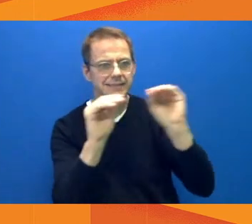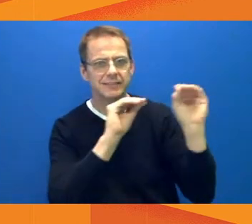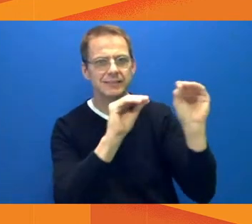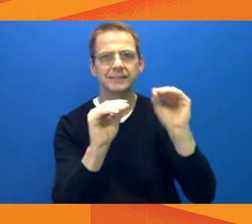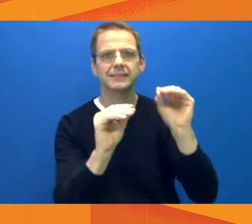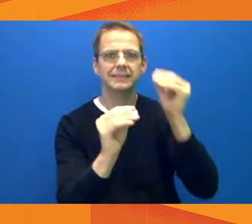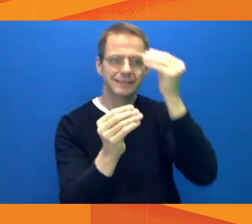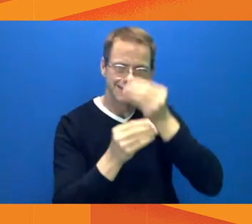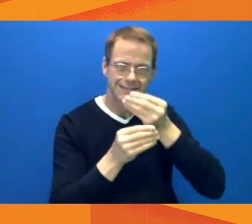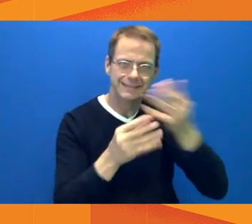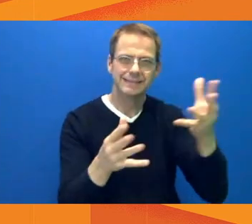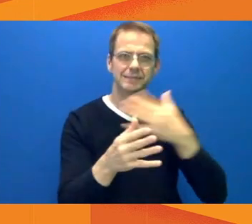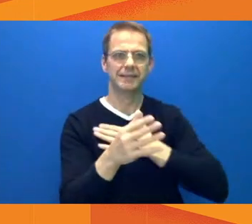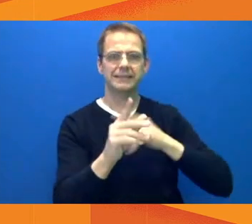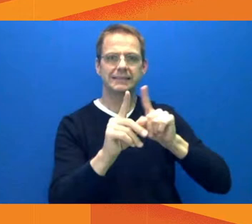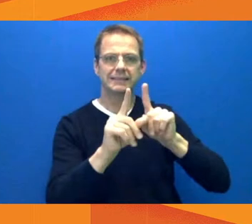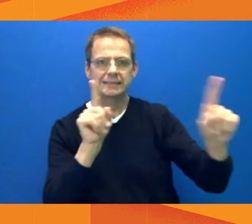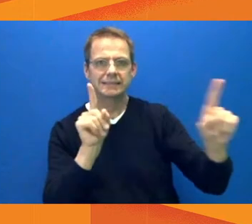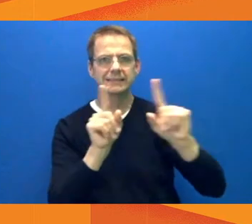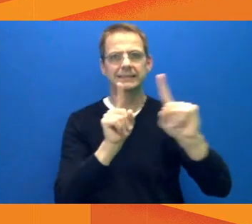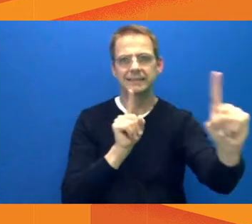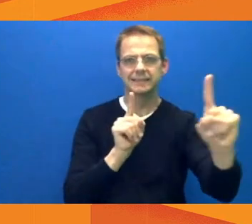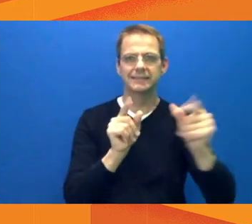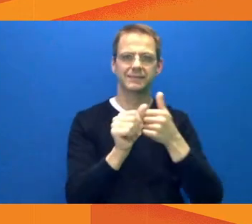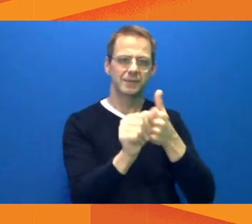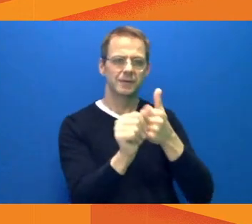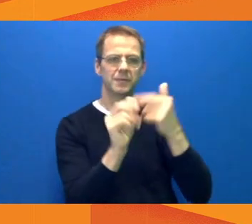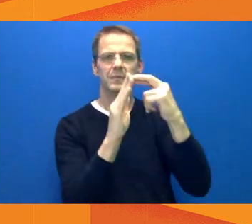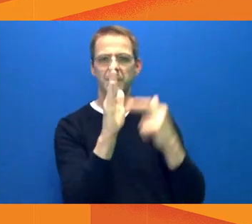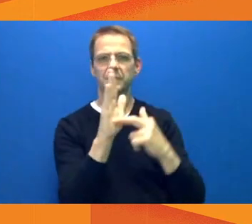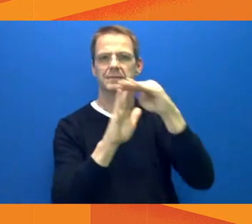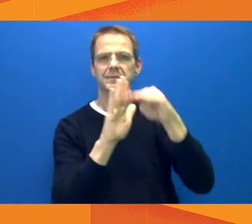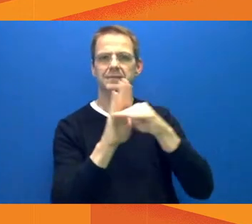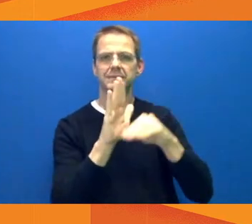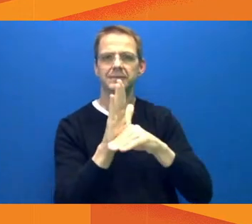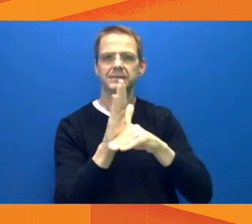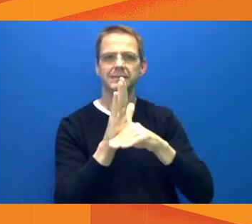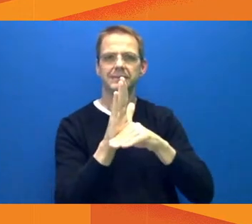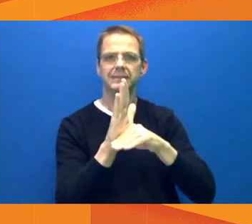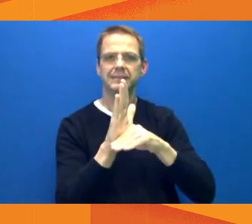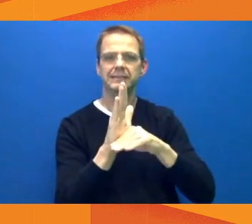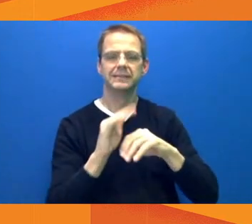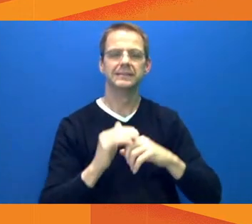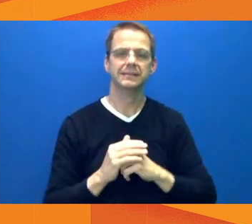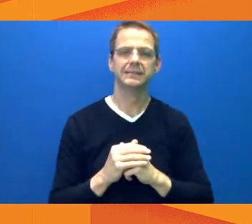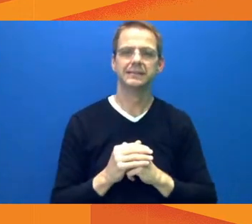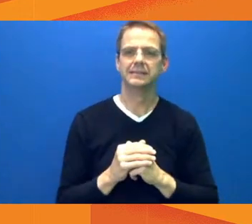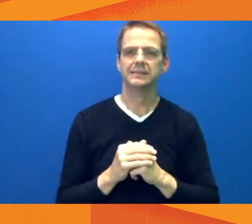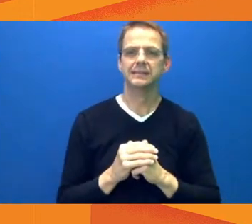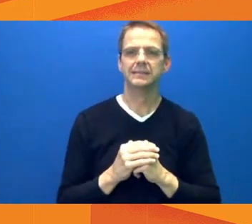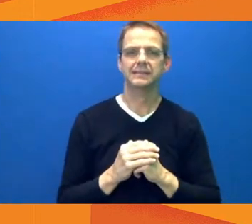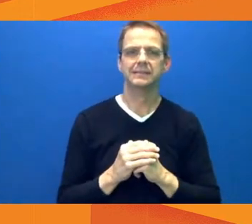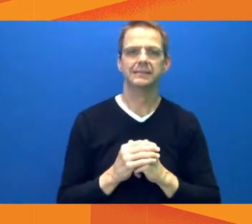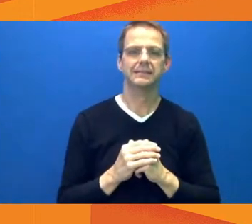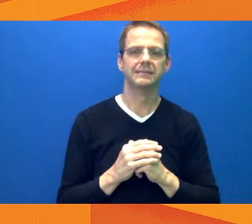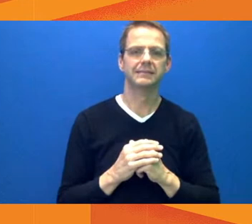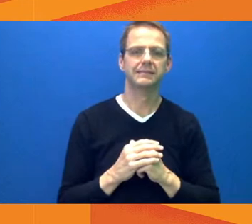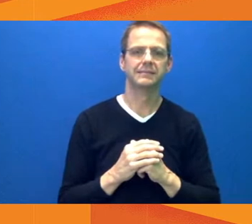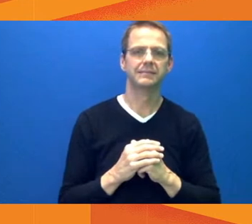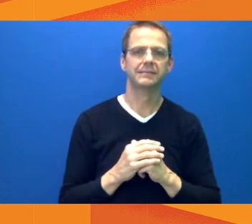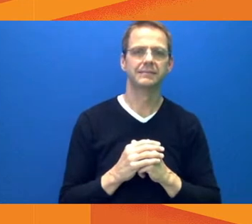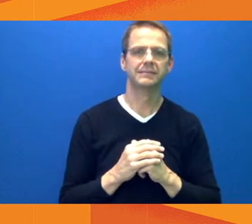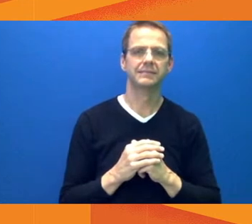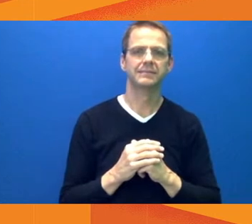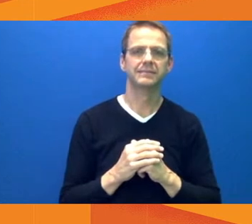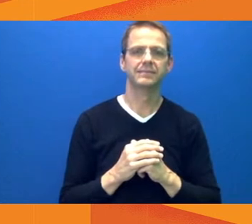just want to add that while masking compliance remains very, very high, it is a bit of a social distance thing.